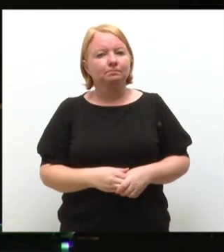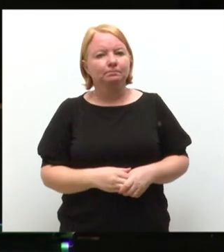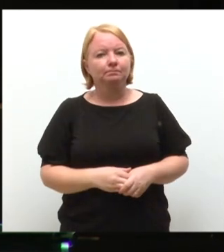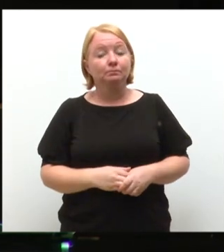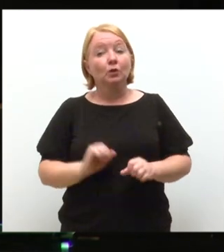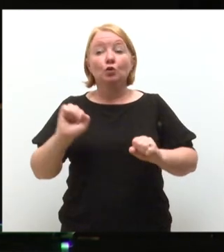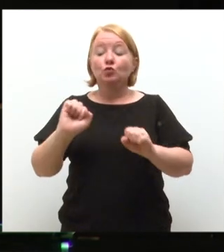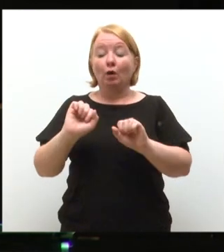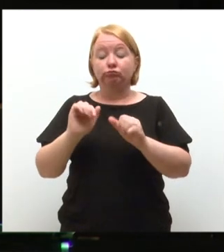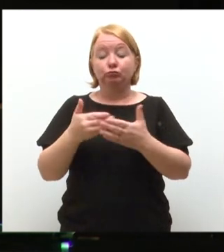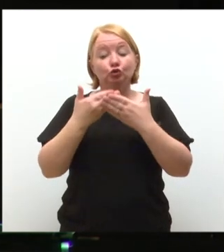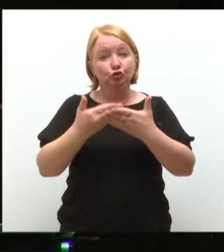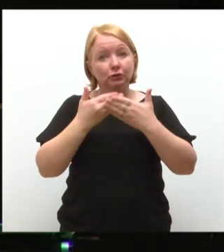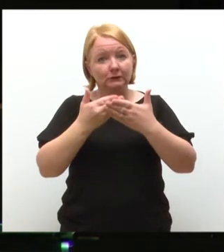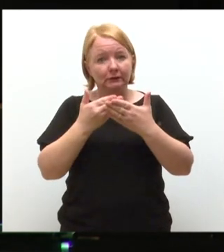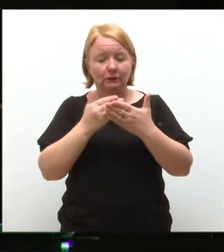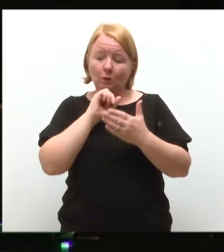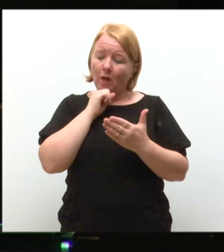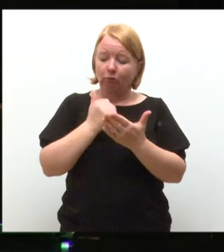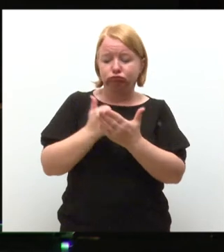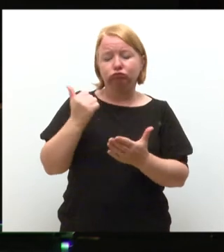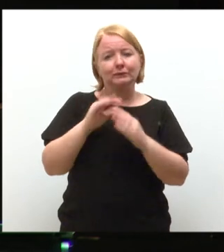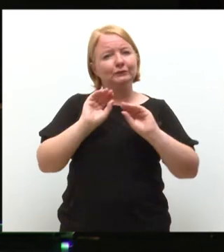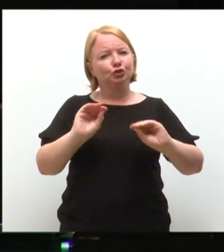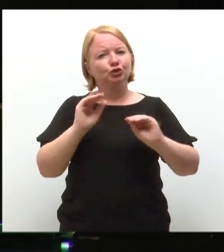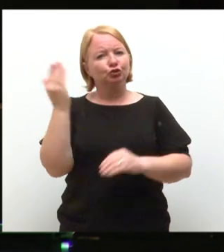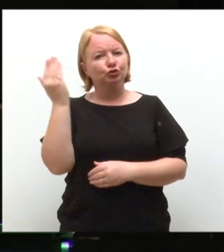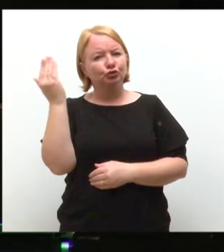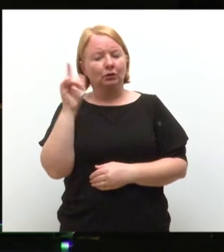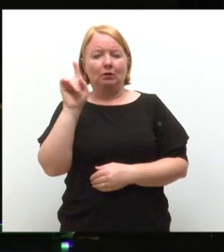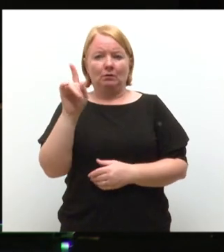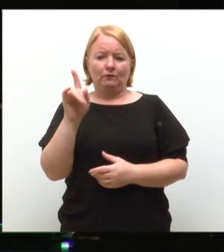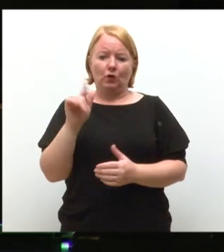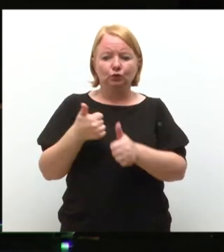your core studies, we will offer you excellent teaching, support and facilities.